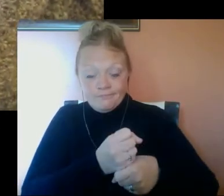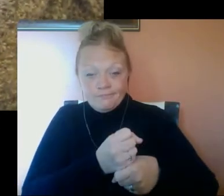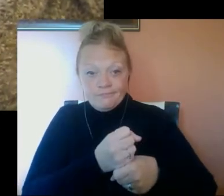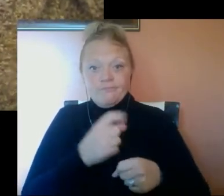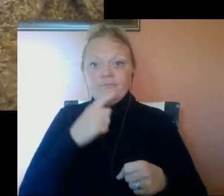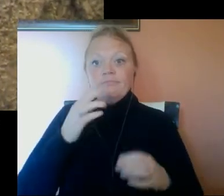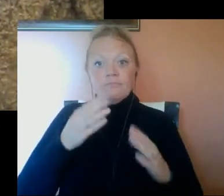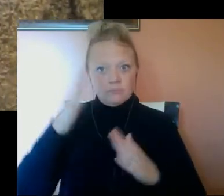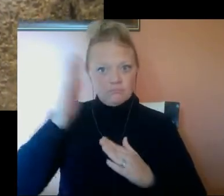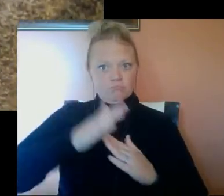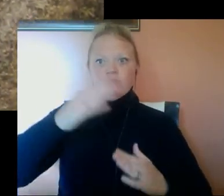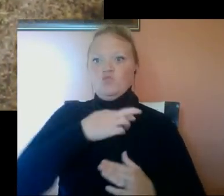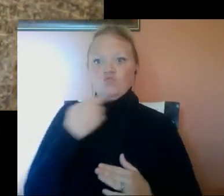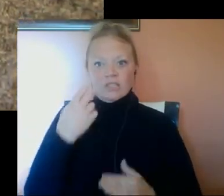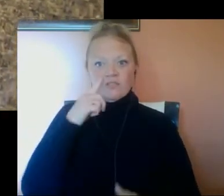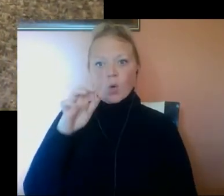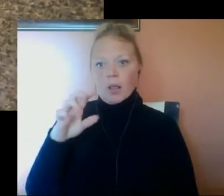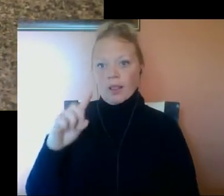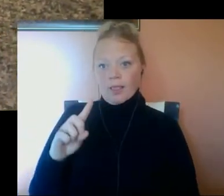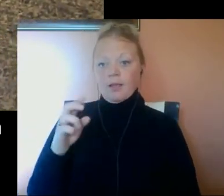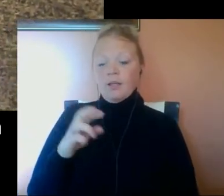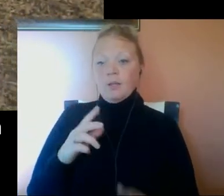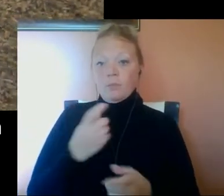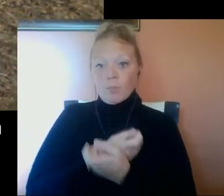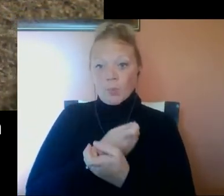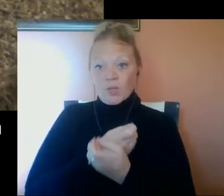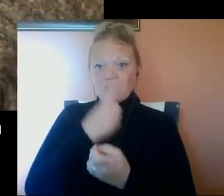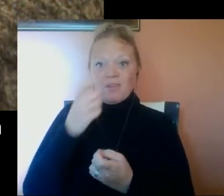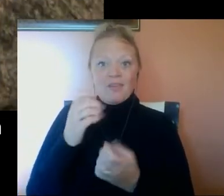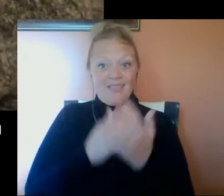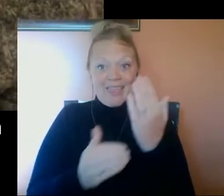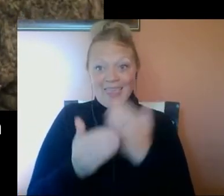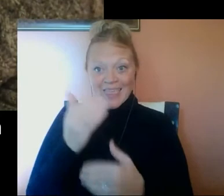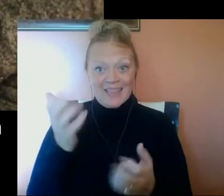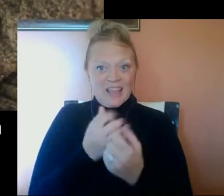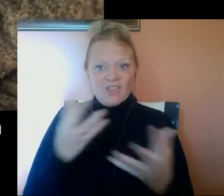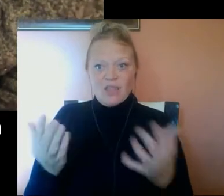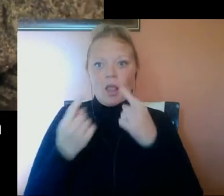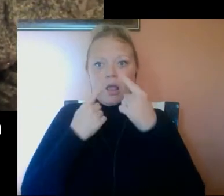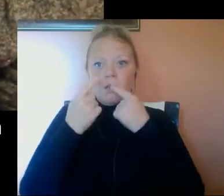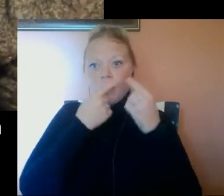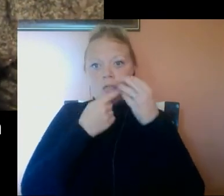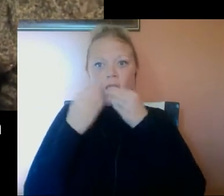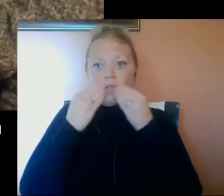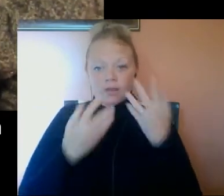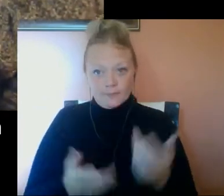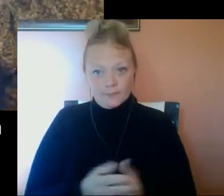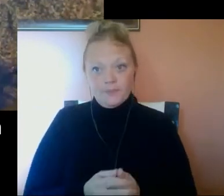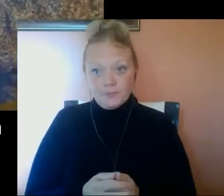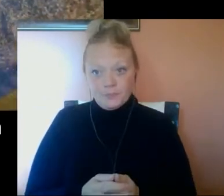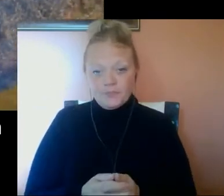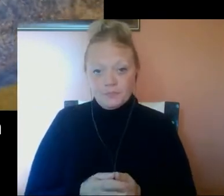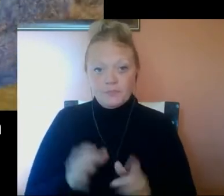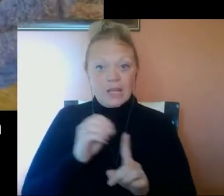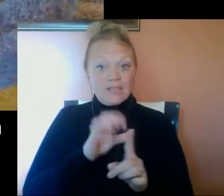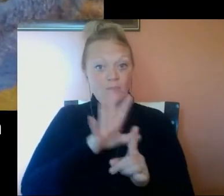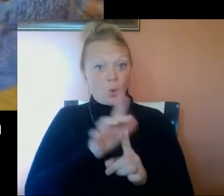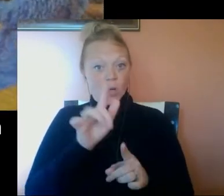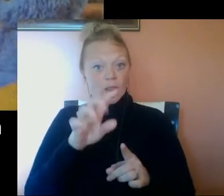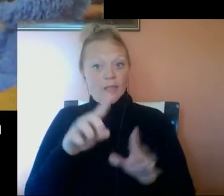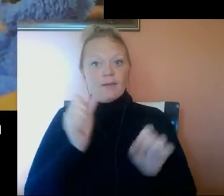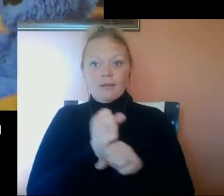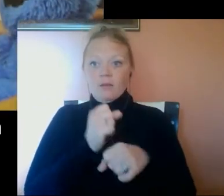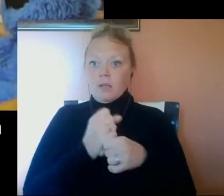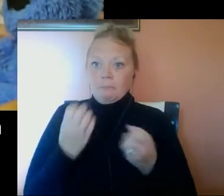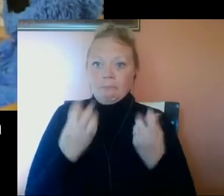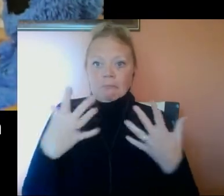6 years old are at the highest risk for lead poisoning, because they tend to put their hands and other items in their mouths. Exposure